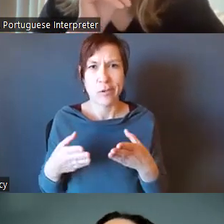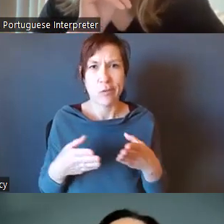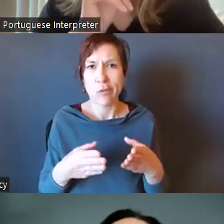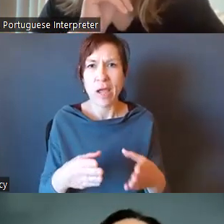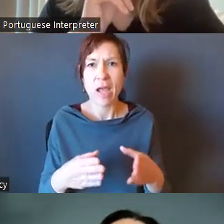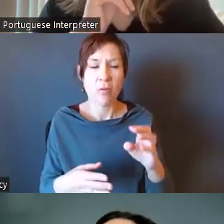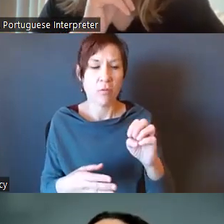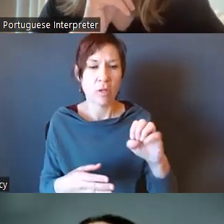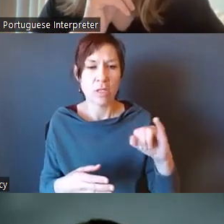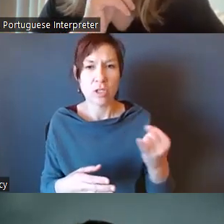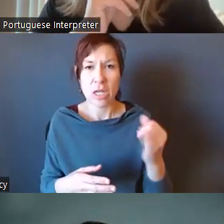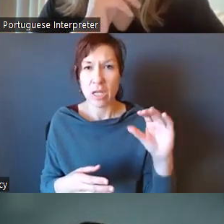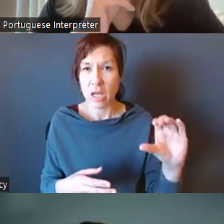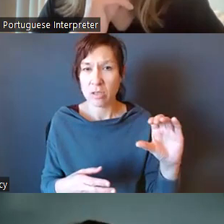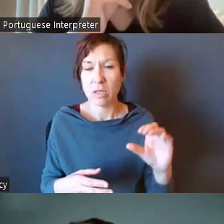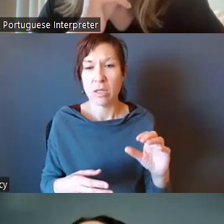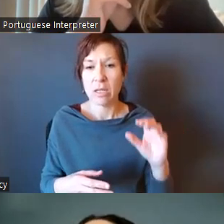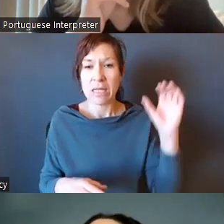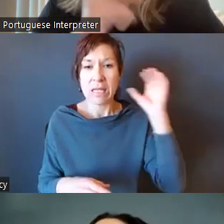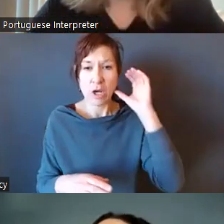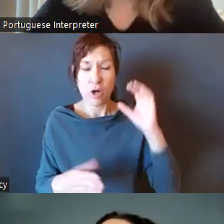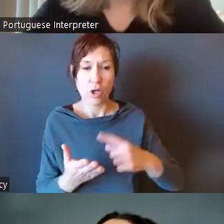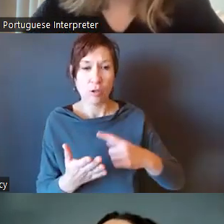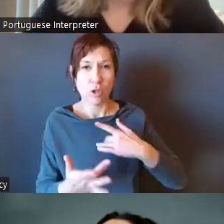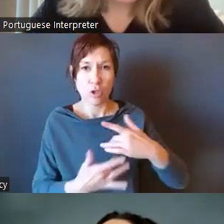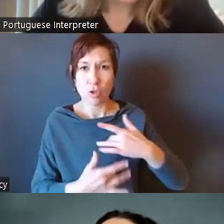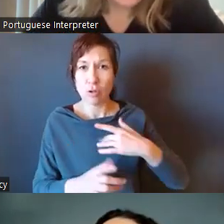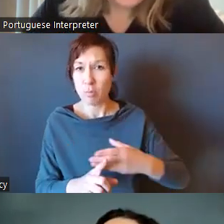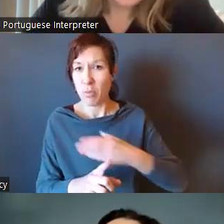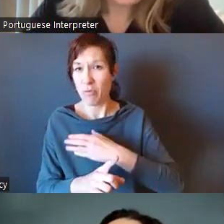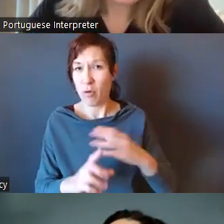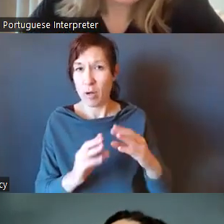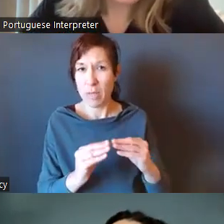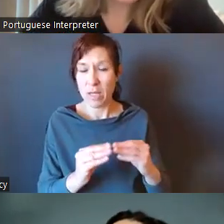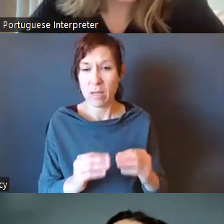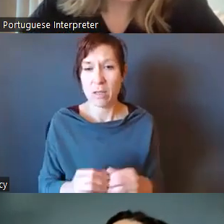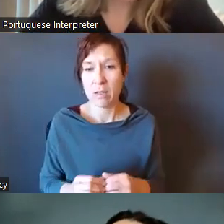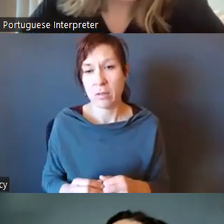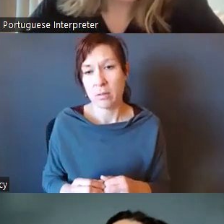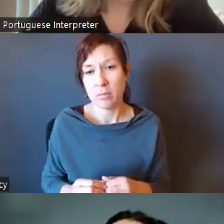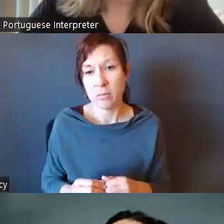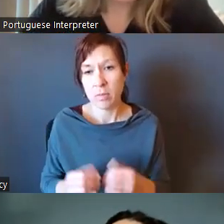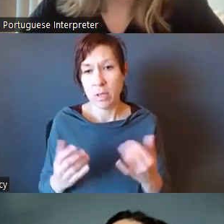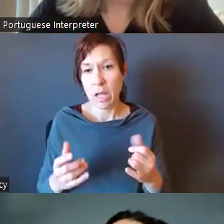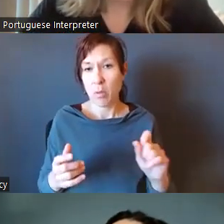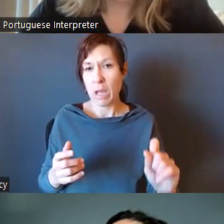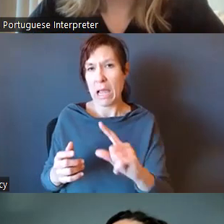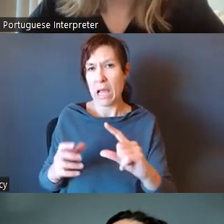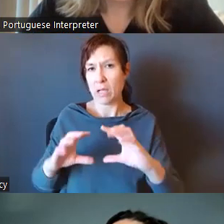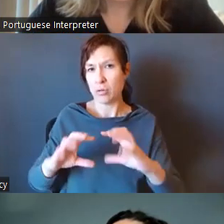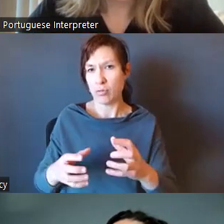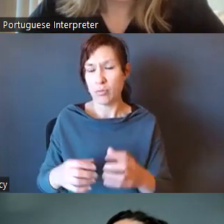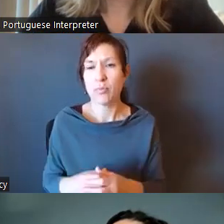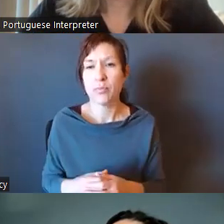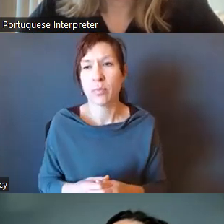Council to hear about concerns beforehand, I want to put that back out to the group. It feels to me